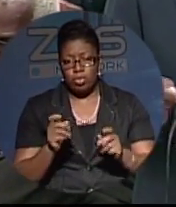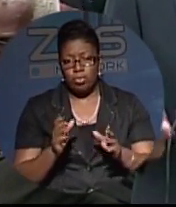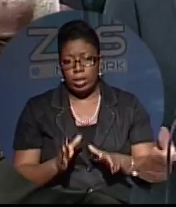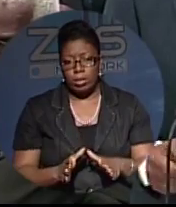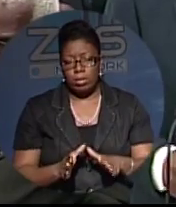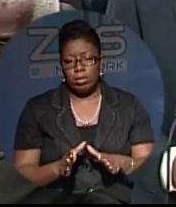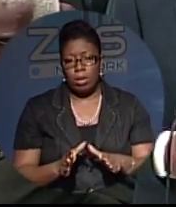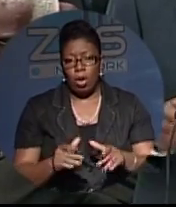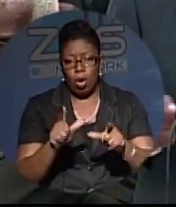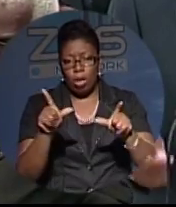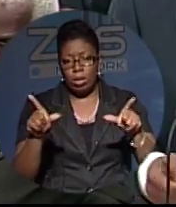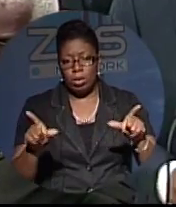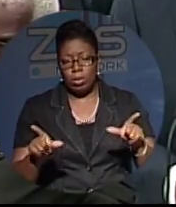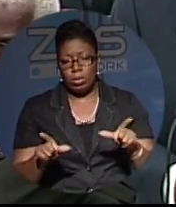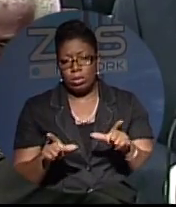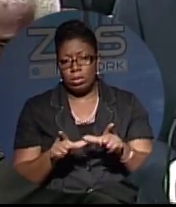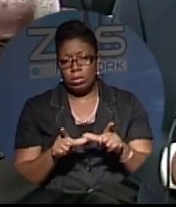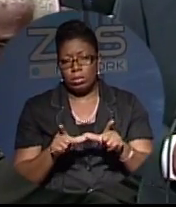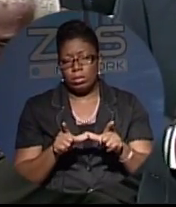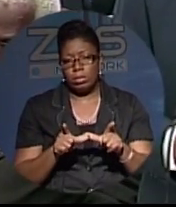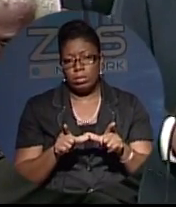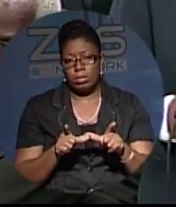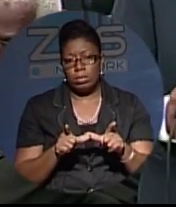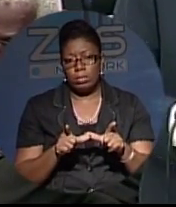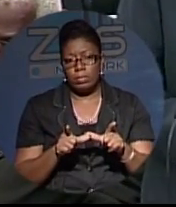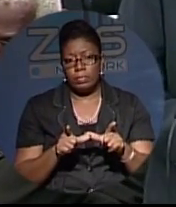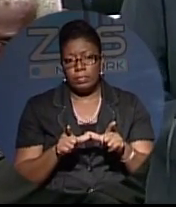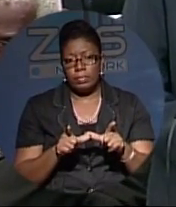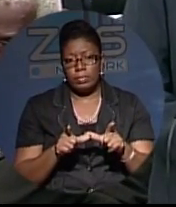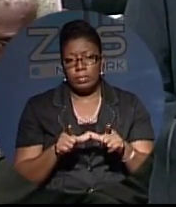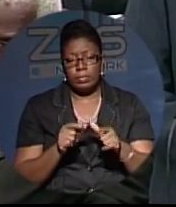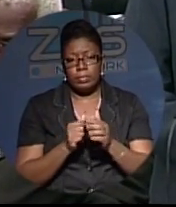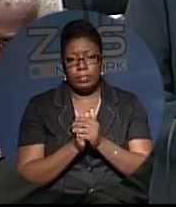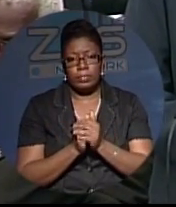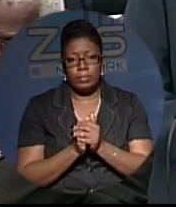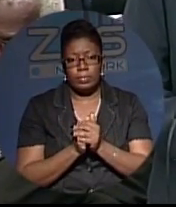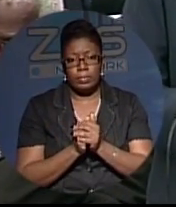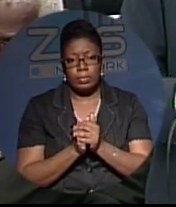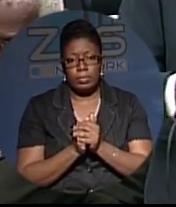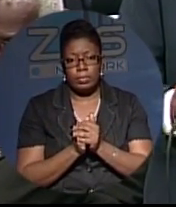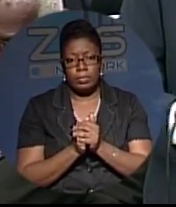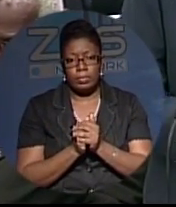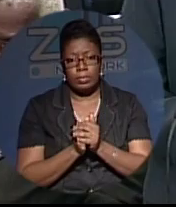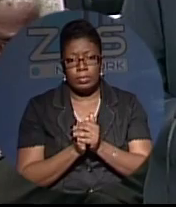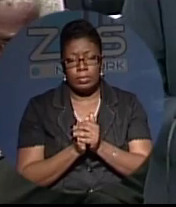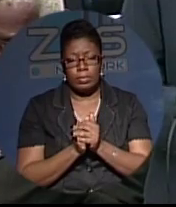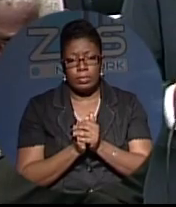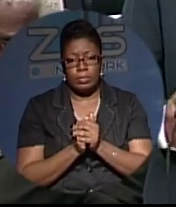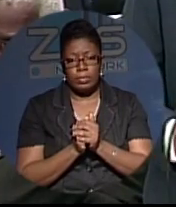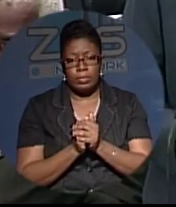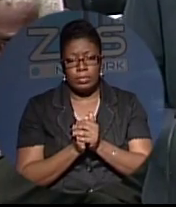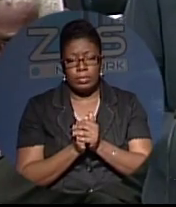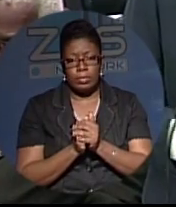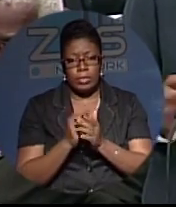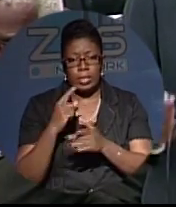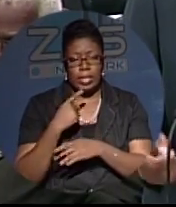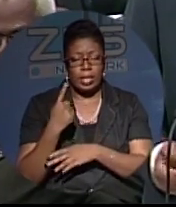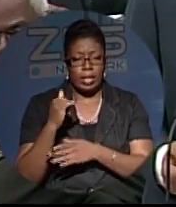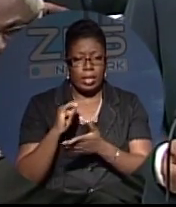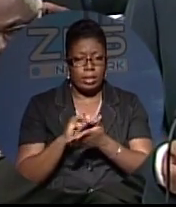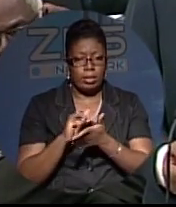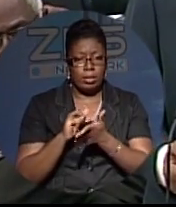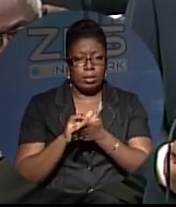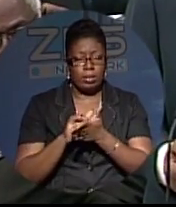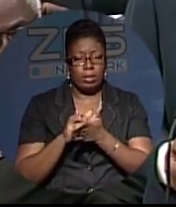there's local politics in an island, that can't be laid at the feet of the politicians who are the